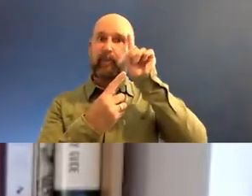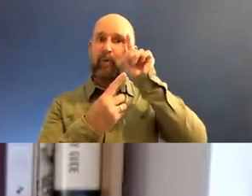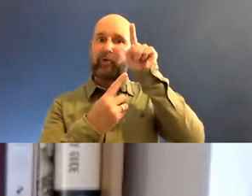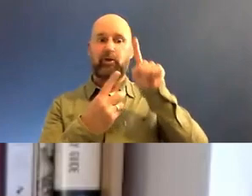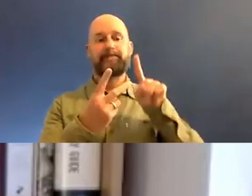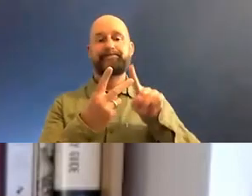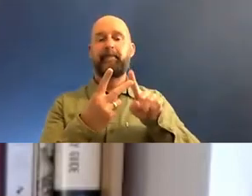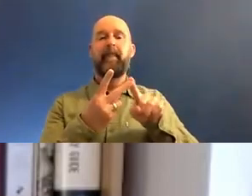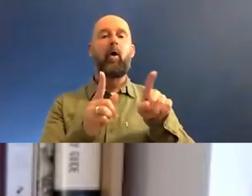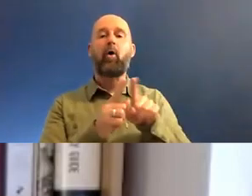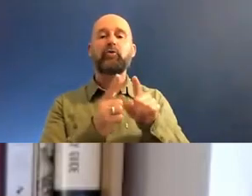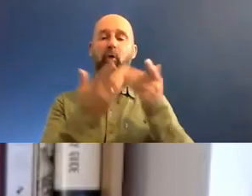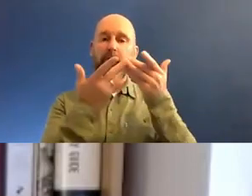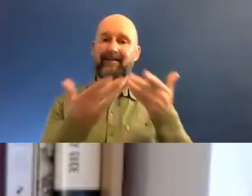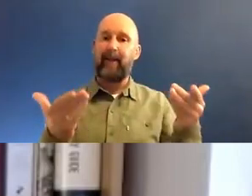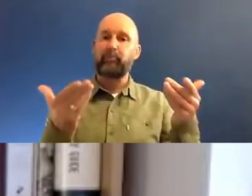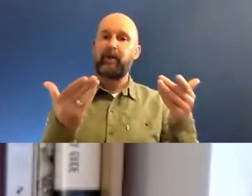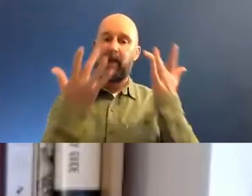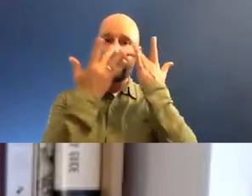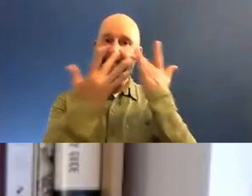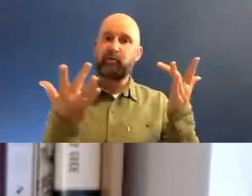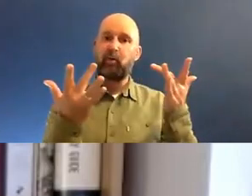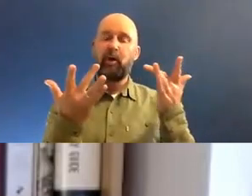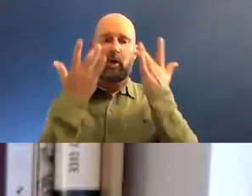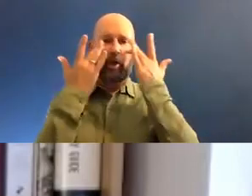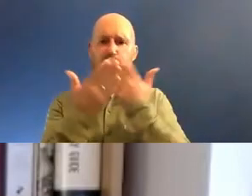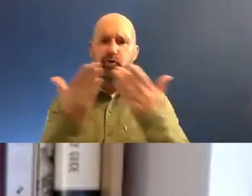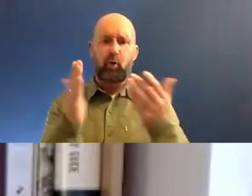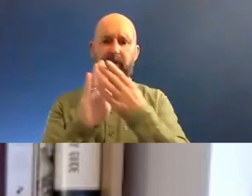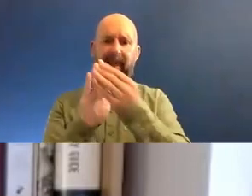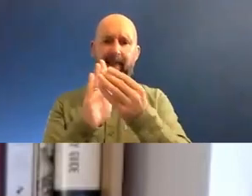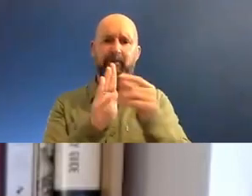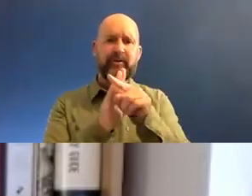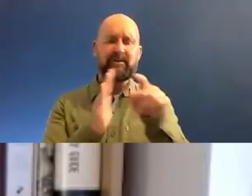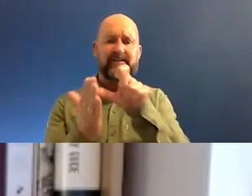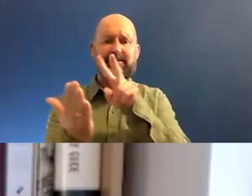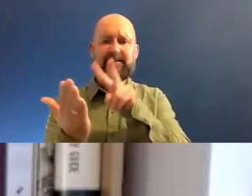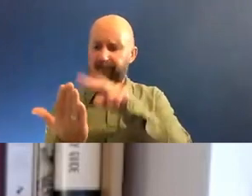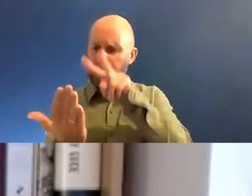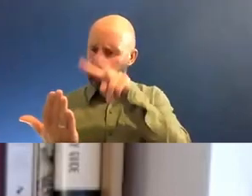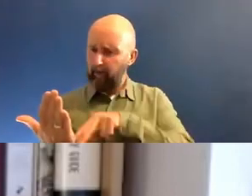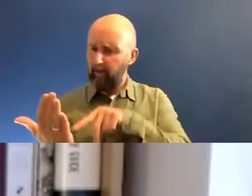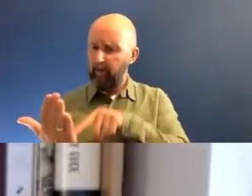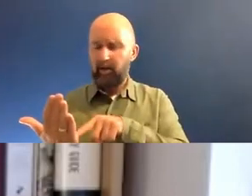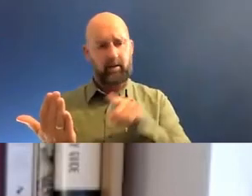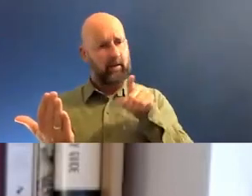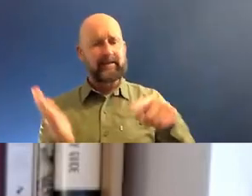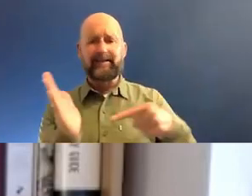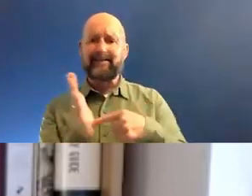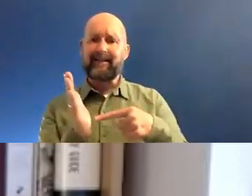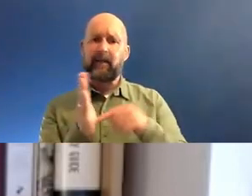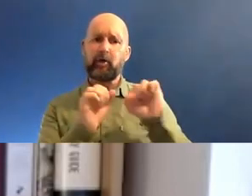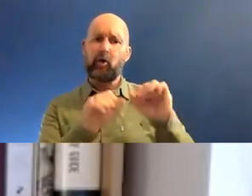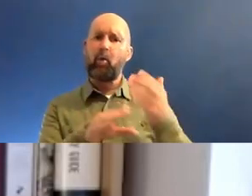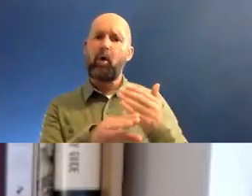very much a contemporary visual artist. When I looked at the images you showed us, when I looked at your CV, I realized yours is the kind of work